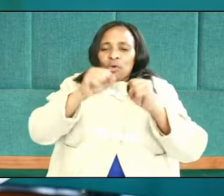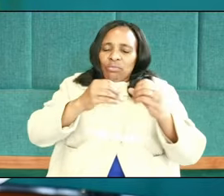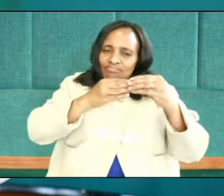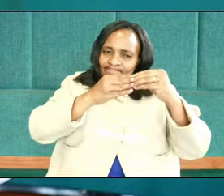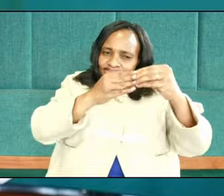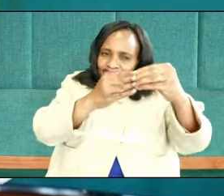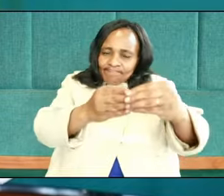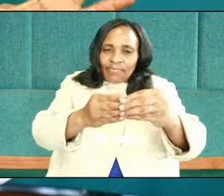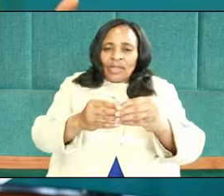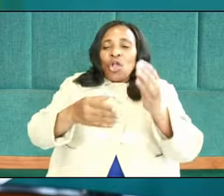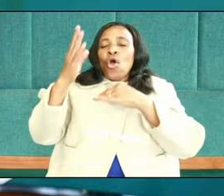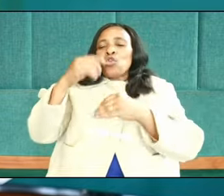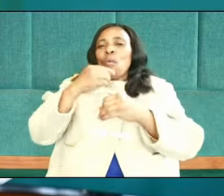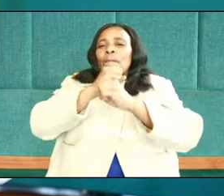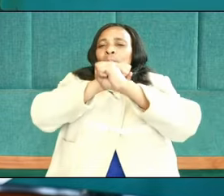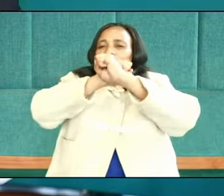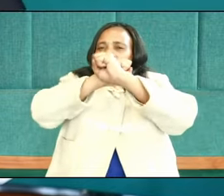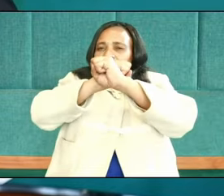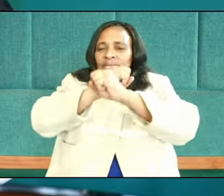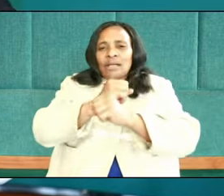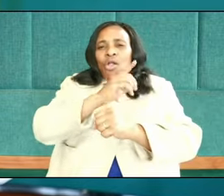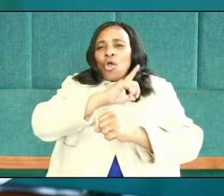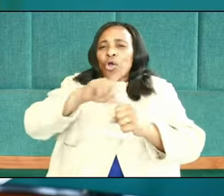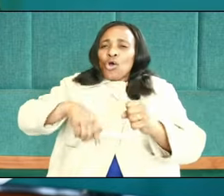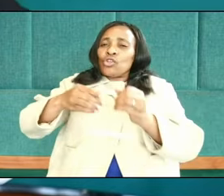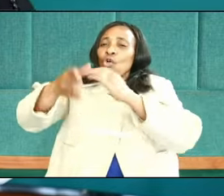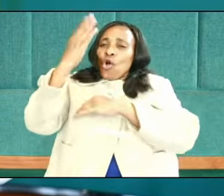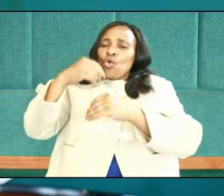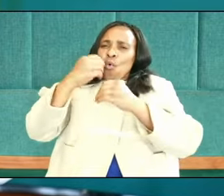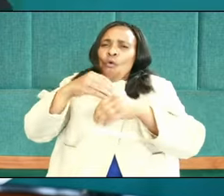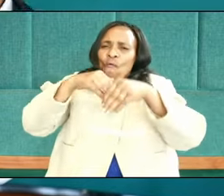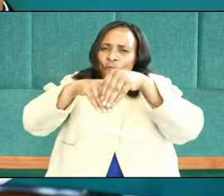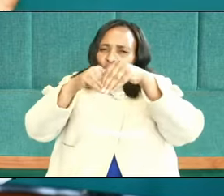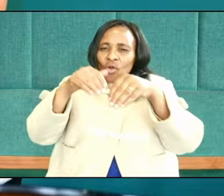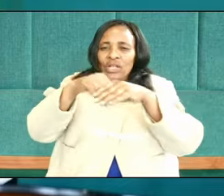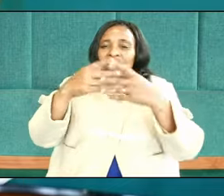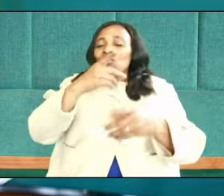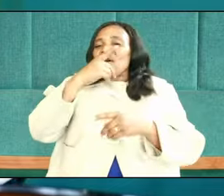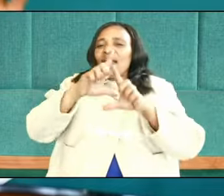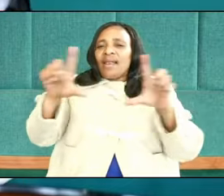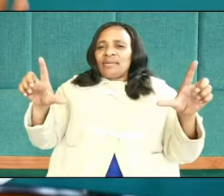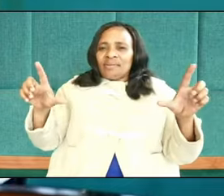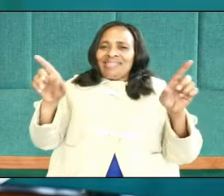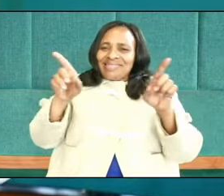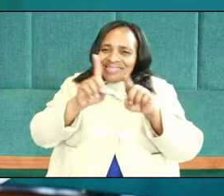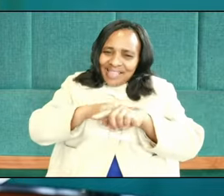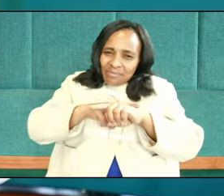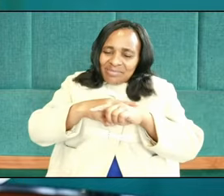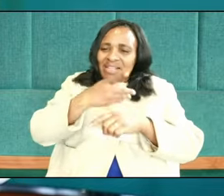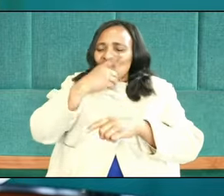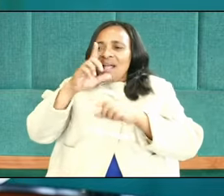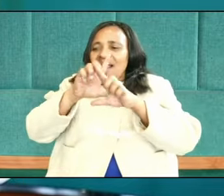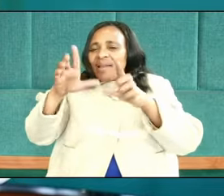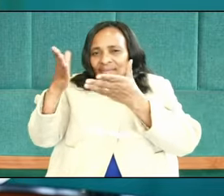them, the God who protected them, the God who followed them in the wilderness or even went ahead of them in the wilderness